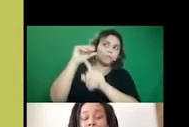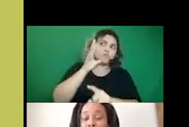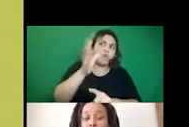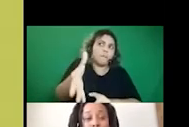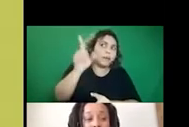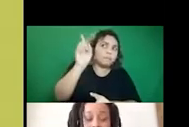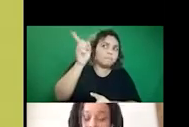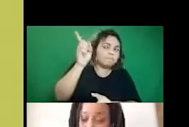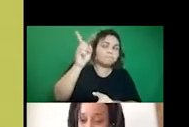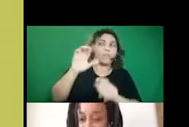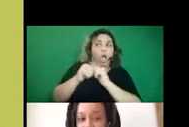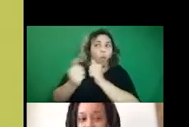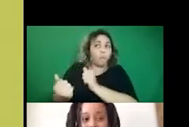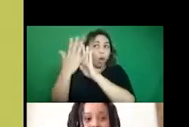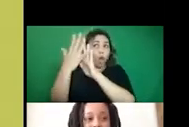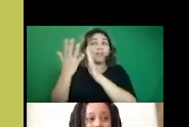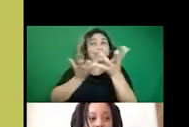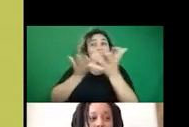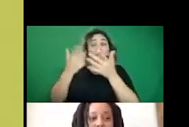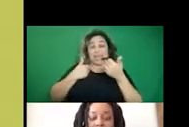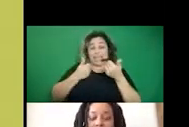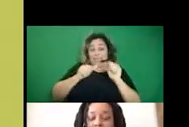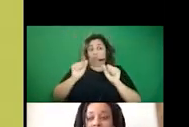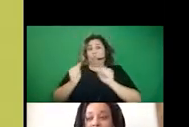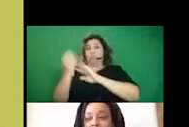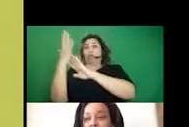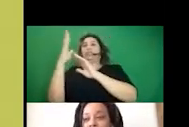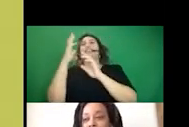this, but I had to approach it in a very, um,